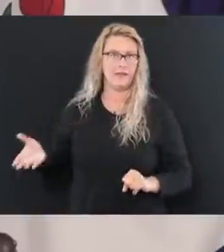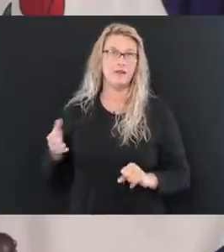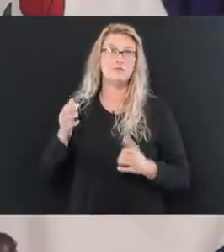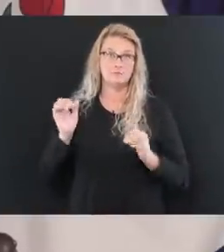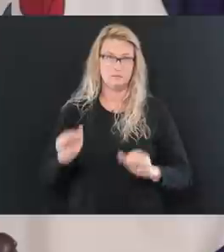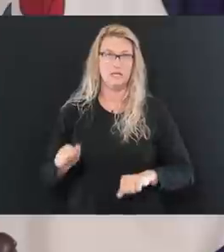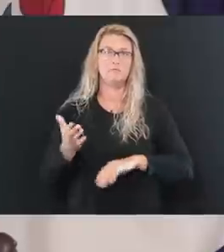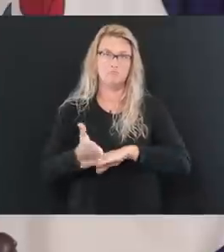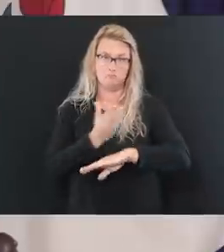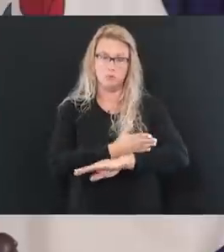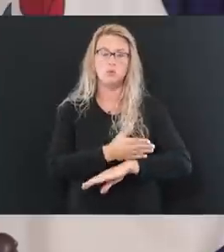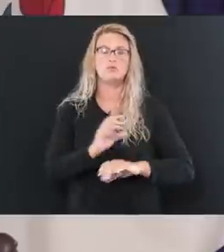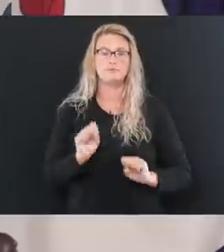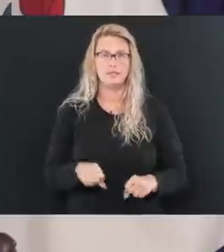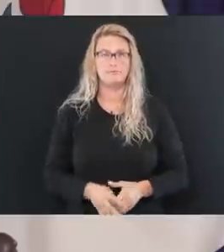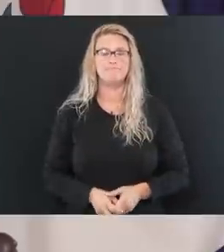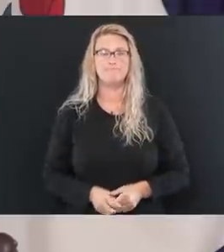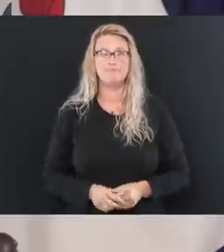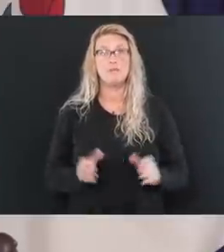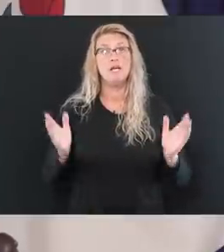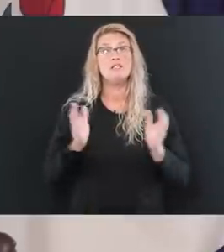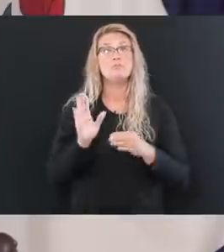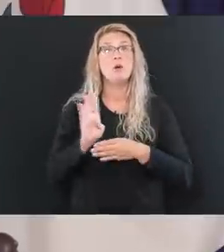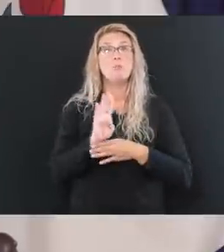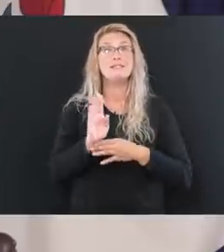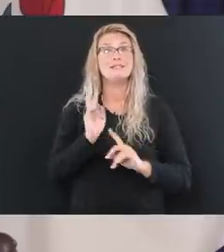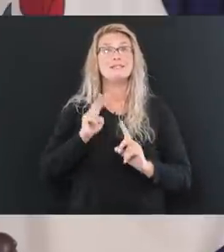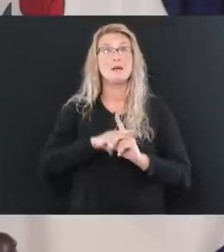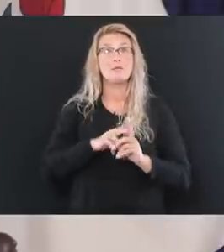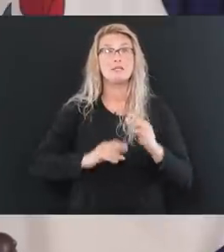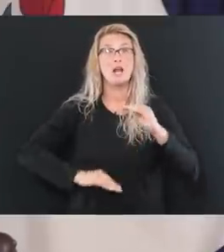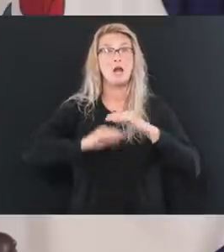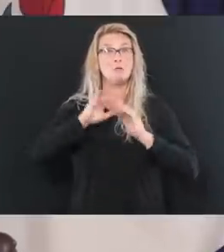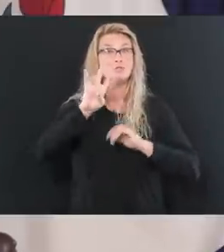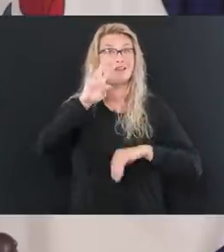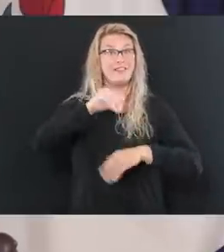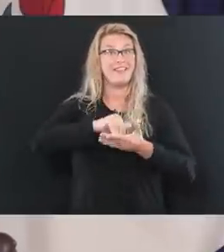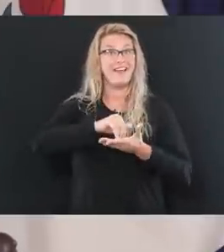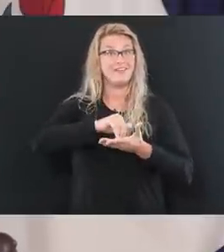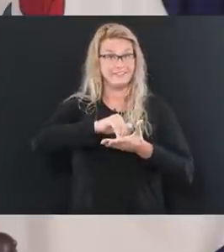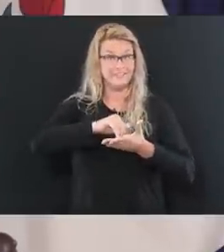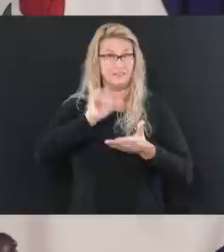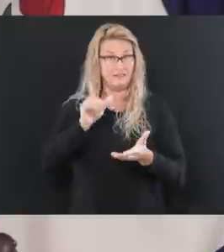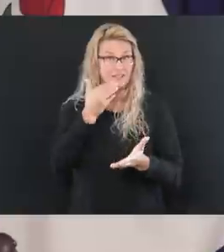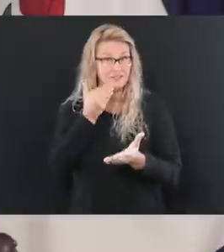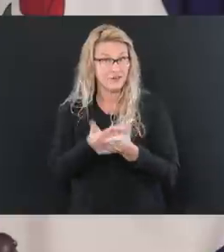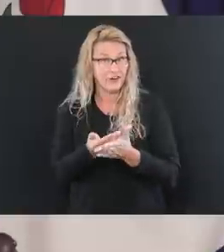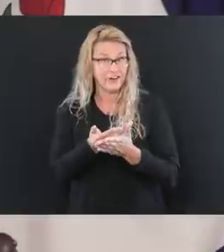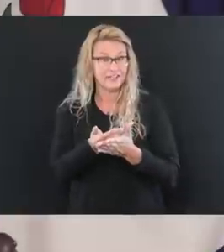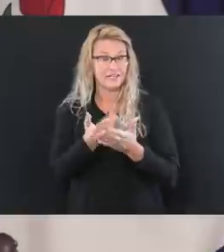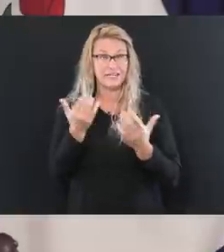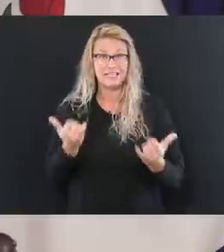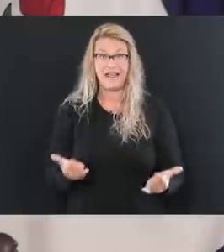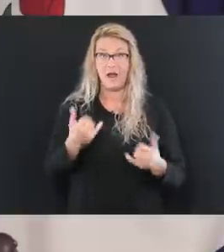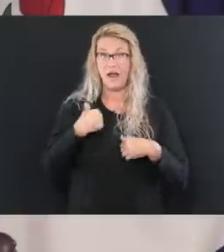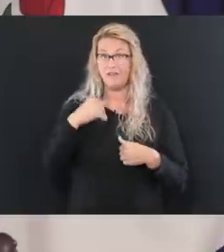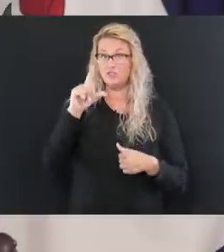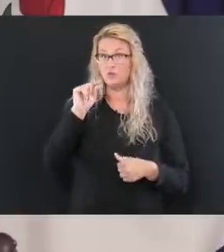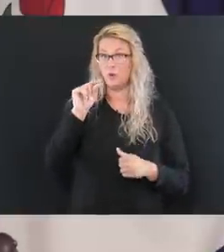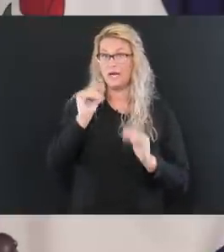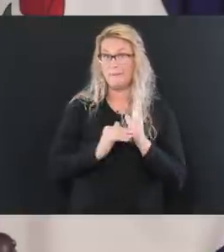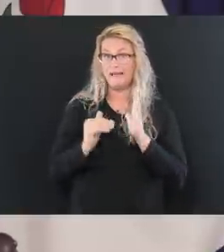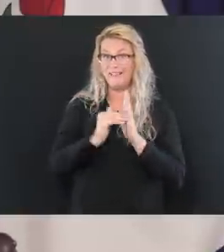From our small business applications, up to 7,000, which is good. We've now got 20 million in the